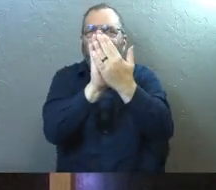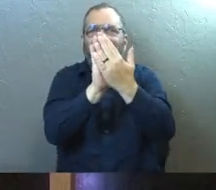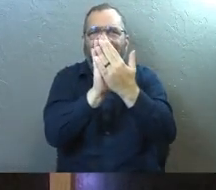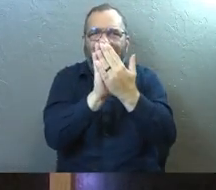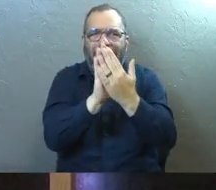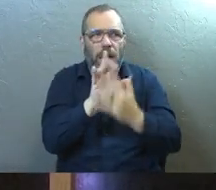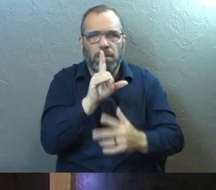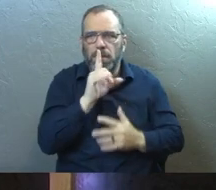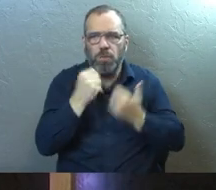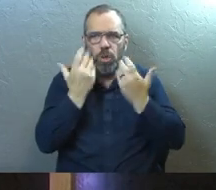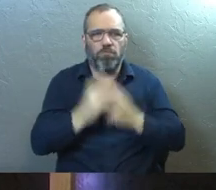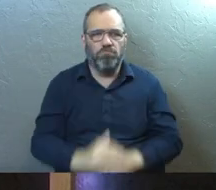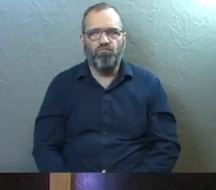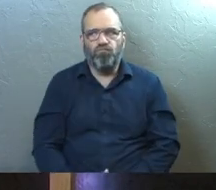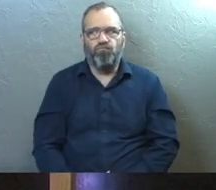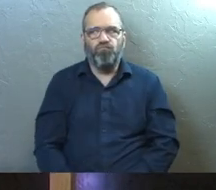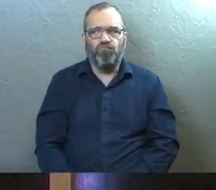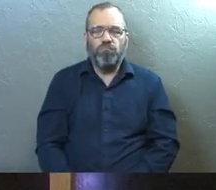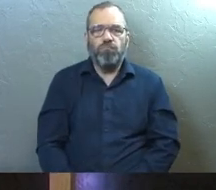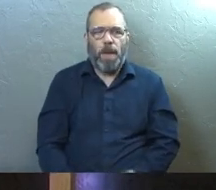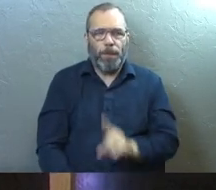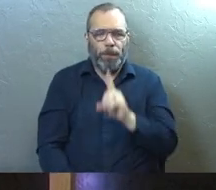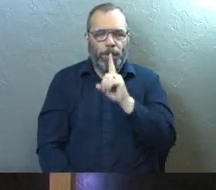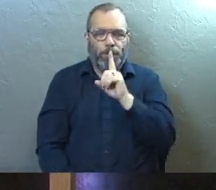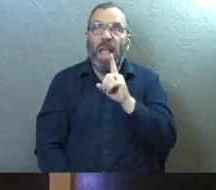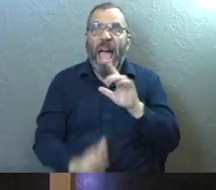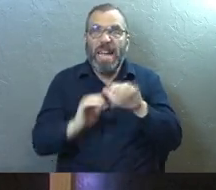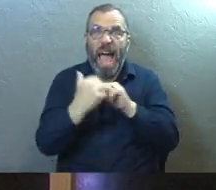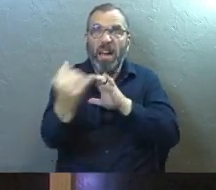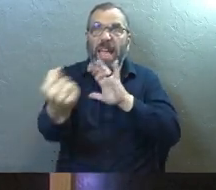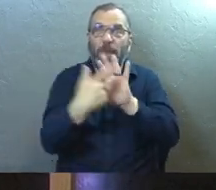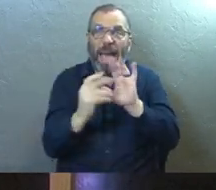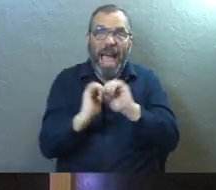ashamed that you don't anymore and you don't know how to get back.